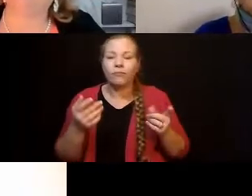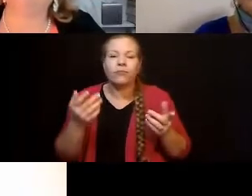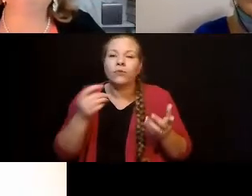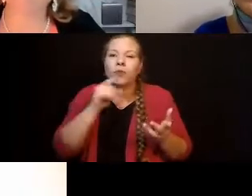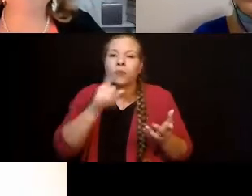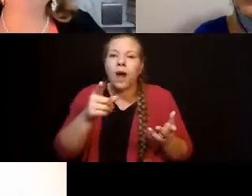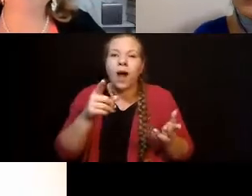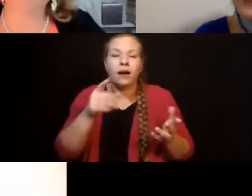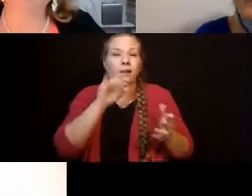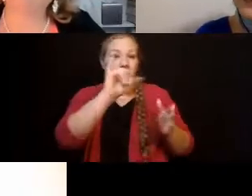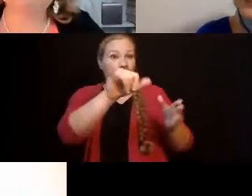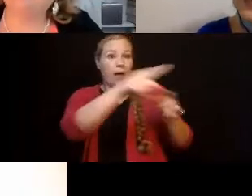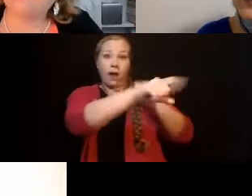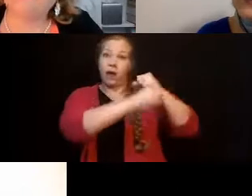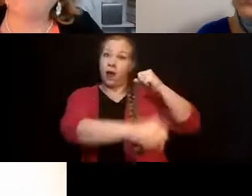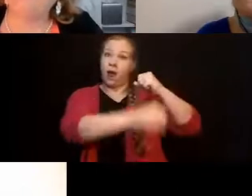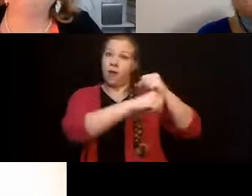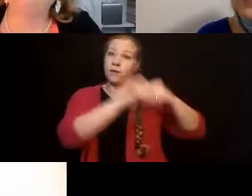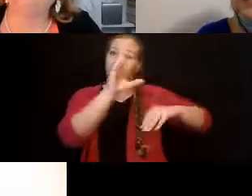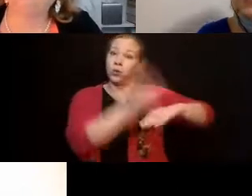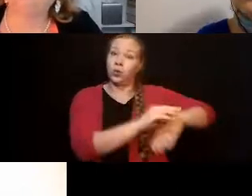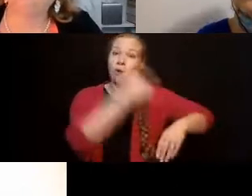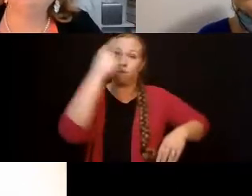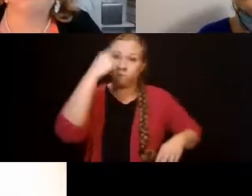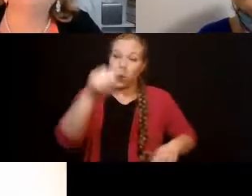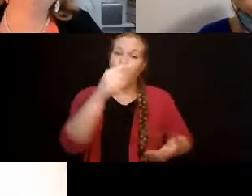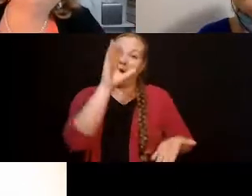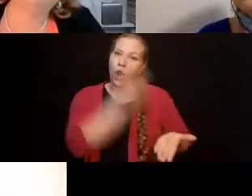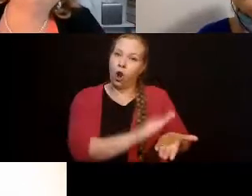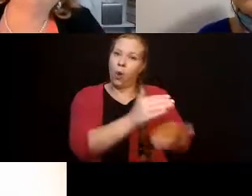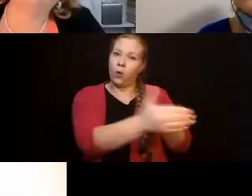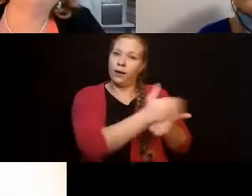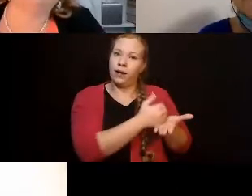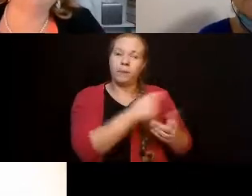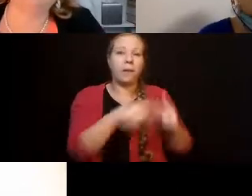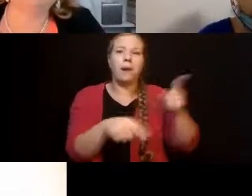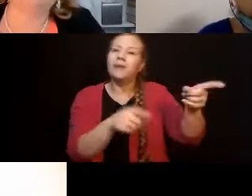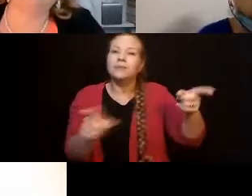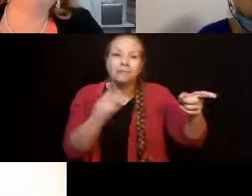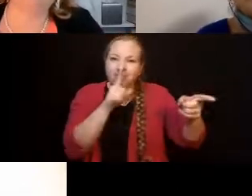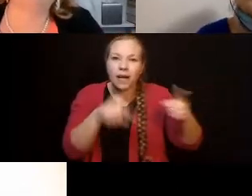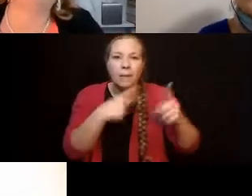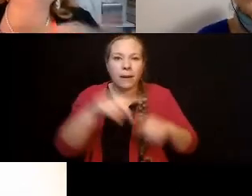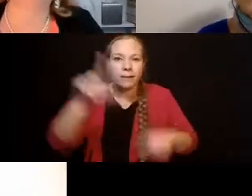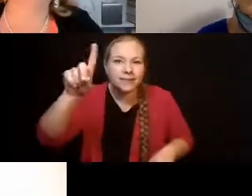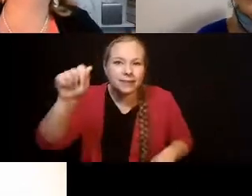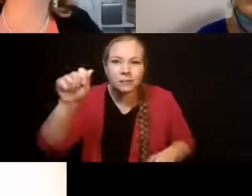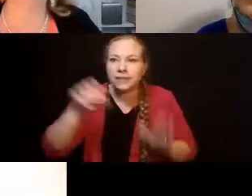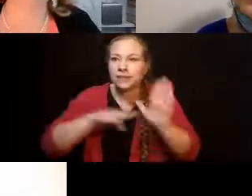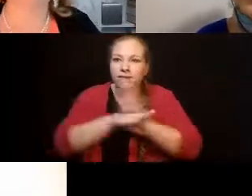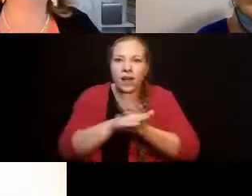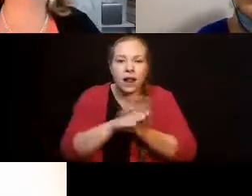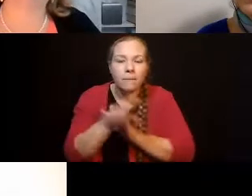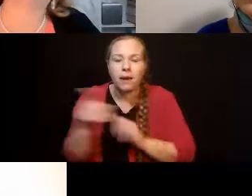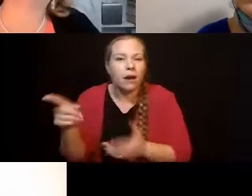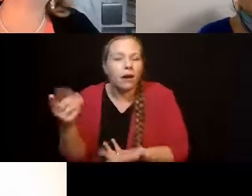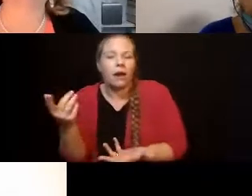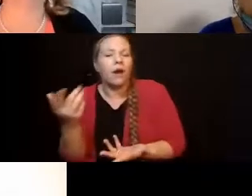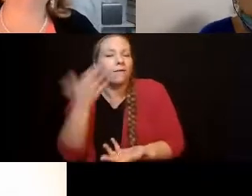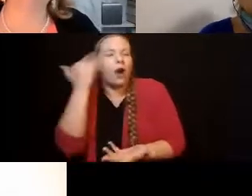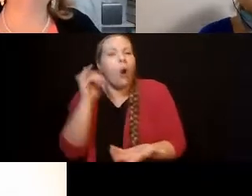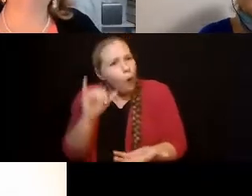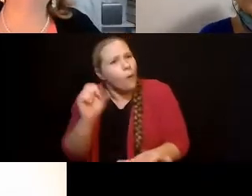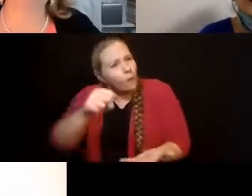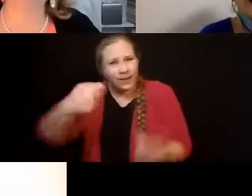disabilities, they're specifically targeted for people that are low-income, but our children also fall in that